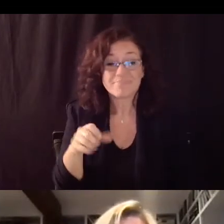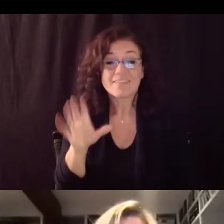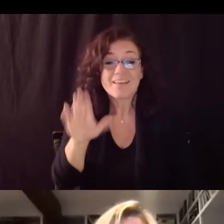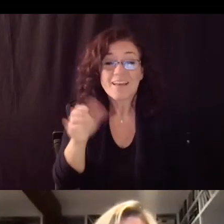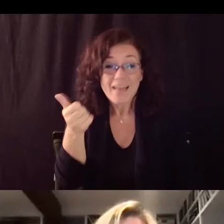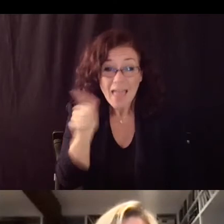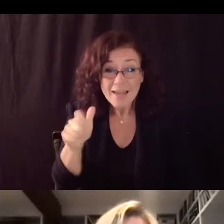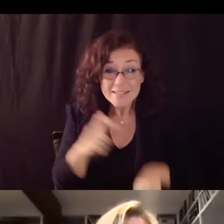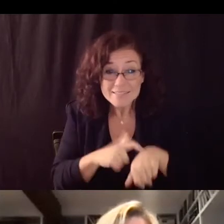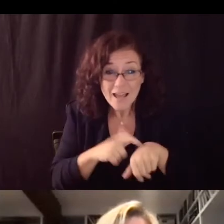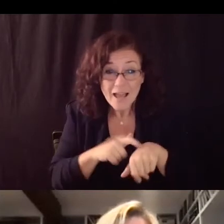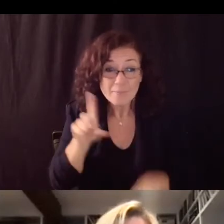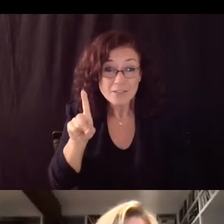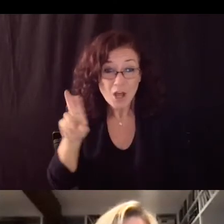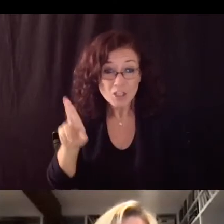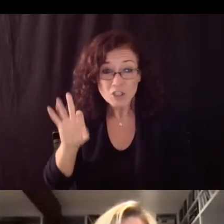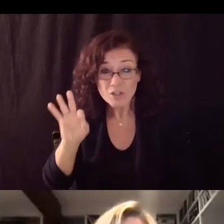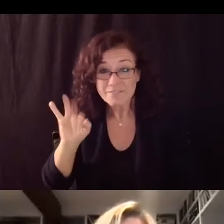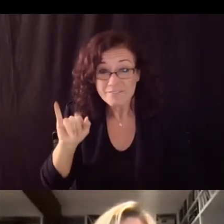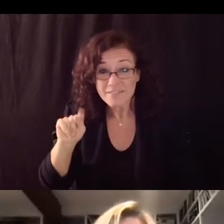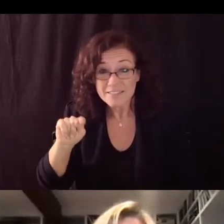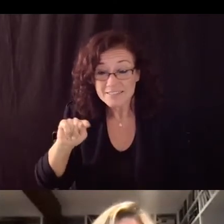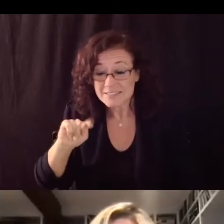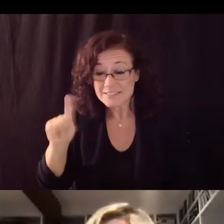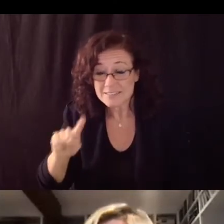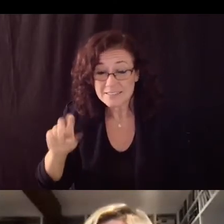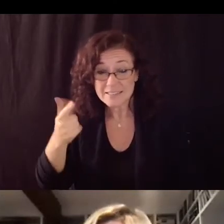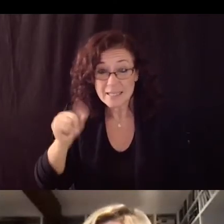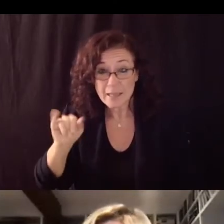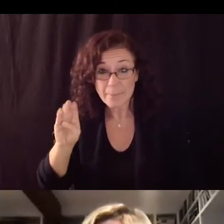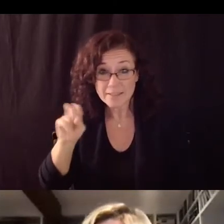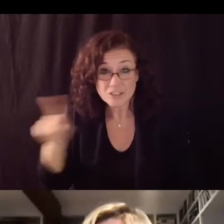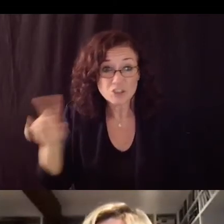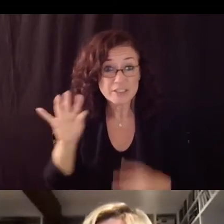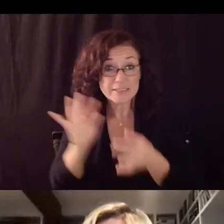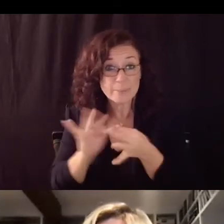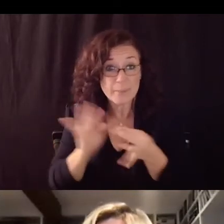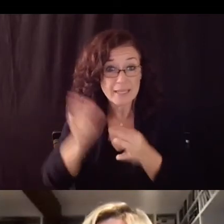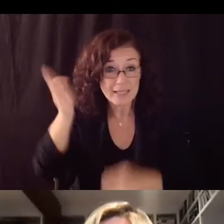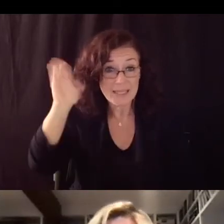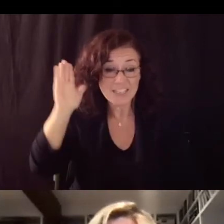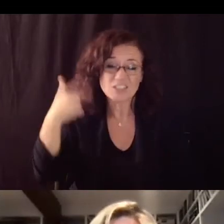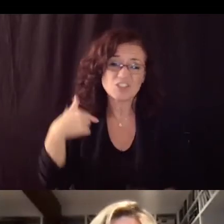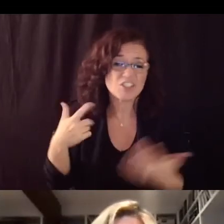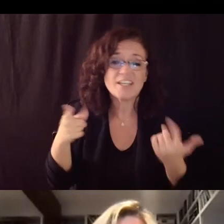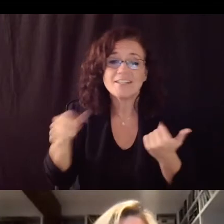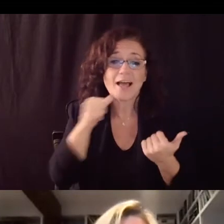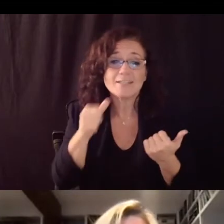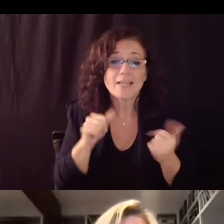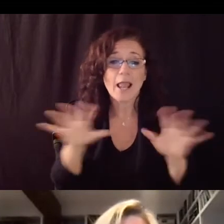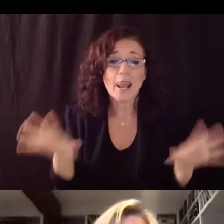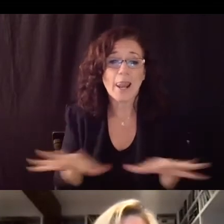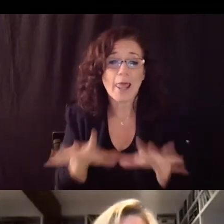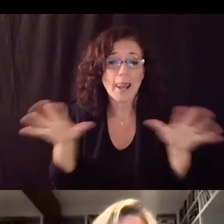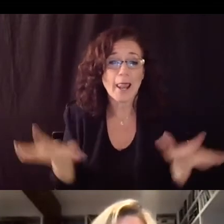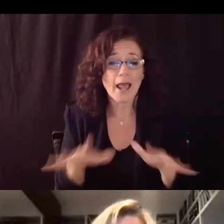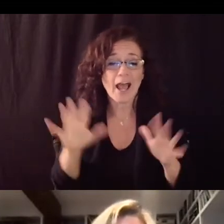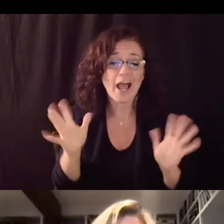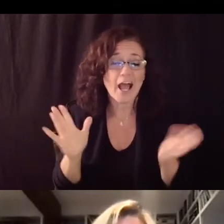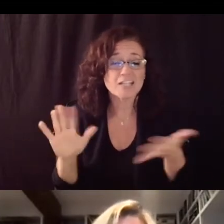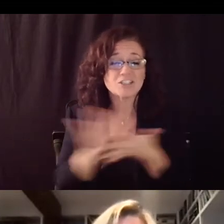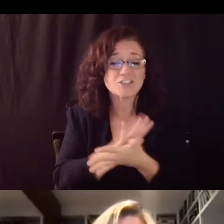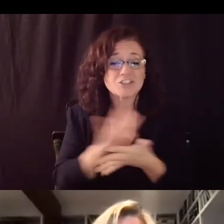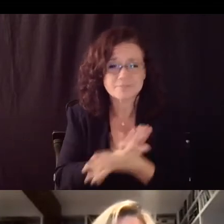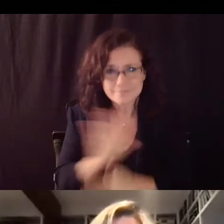doesn't sugarcoat but gives us hope and that's a hard thing to do right now but uh the hope really is about the vaccines and so similar